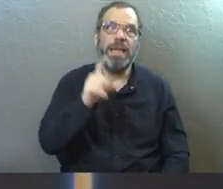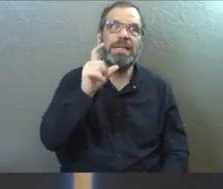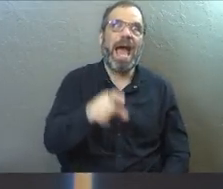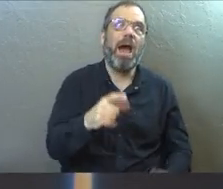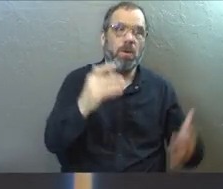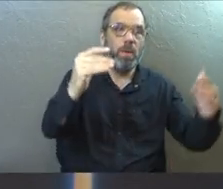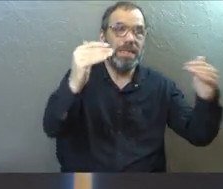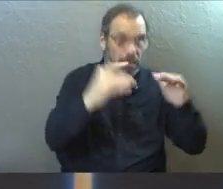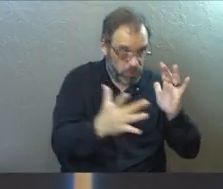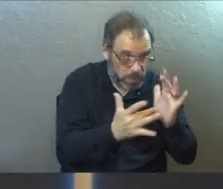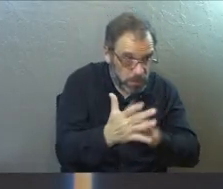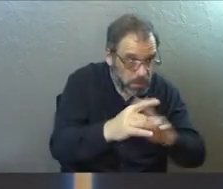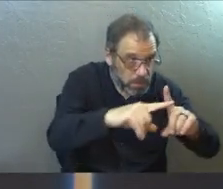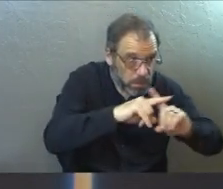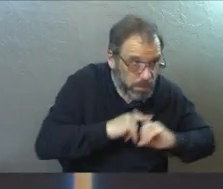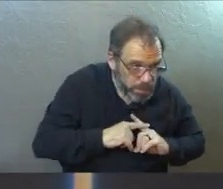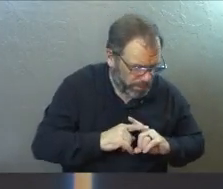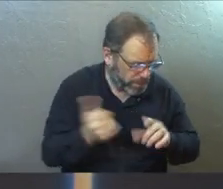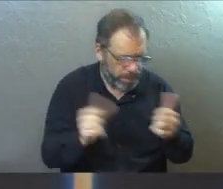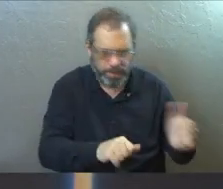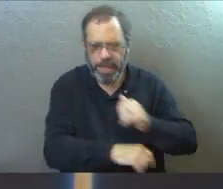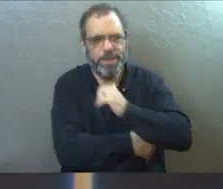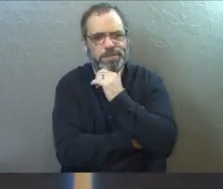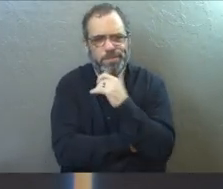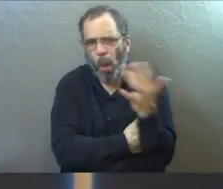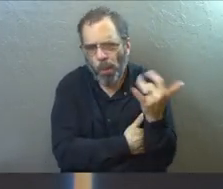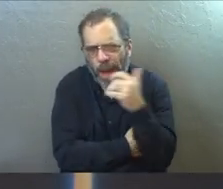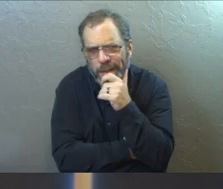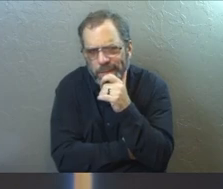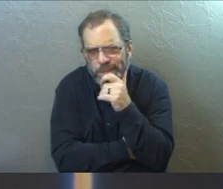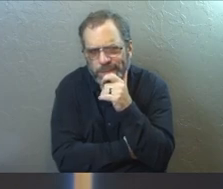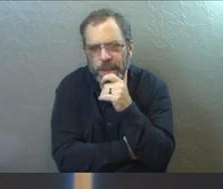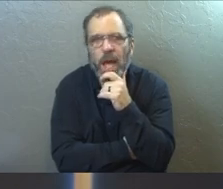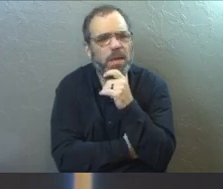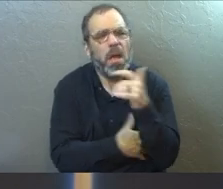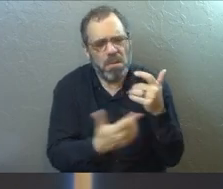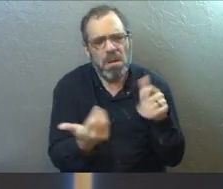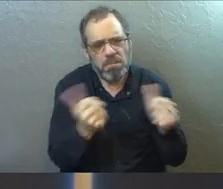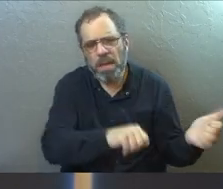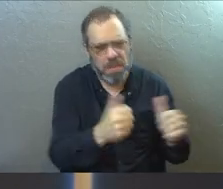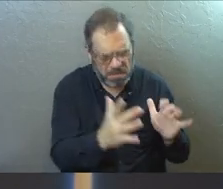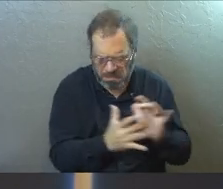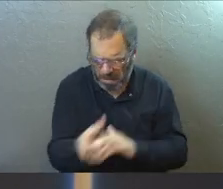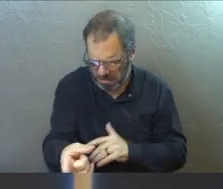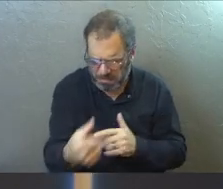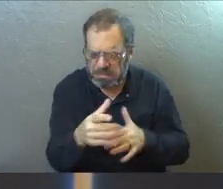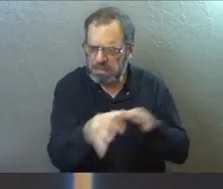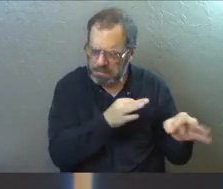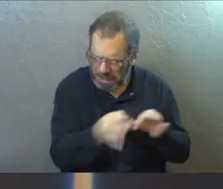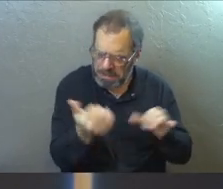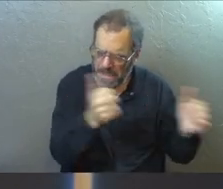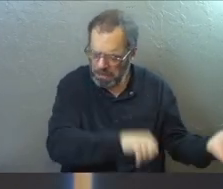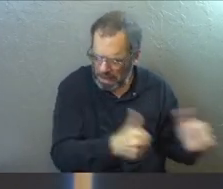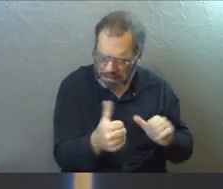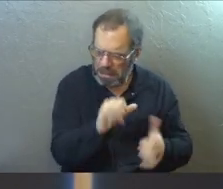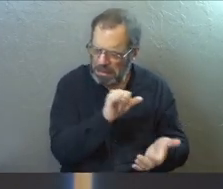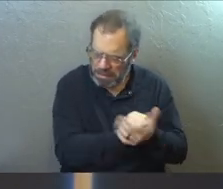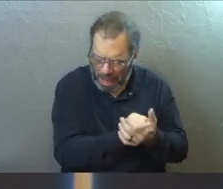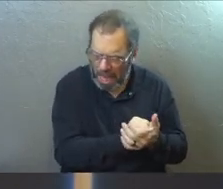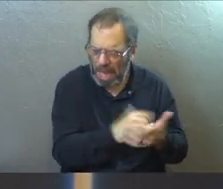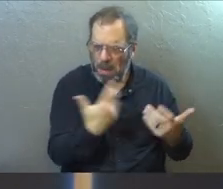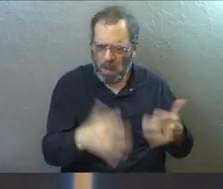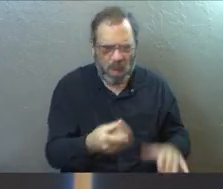Like, okay, you say that Jesus is your Lord, but you've not been baptized. How come? I think you should get baptized because the Bible talks about baptism as being something